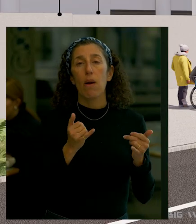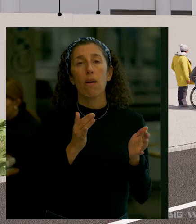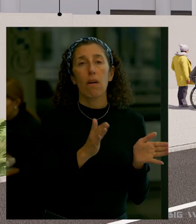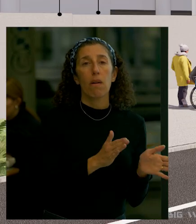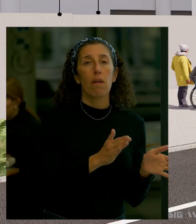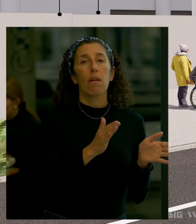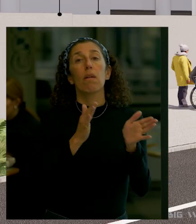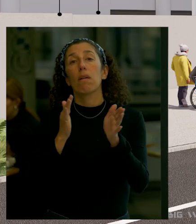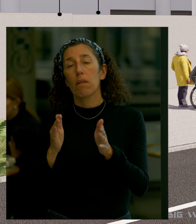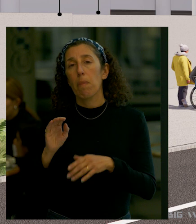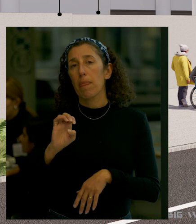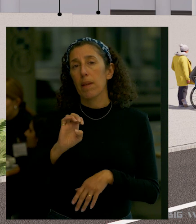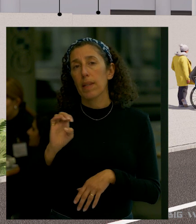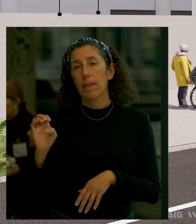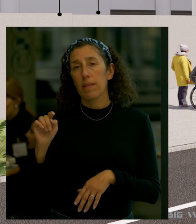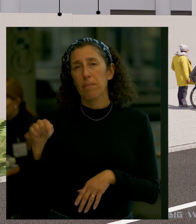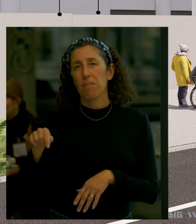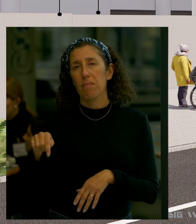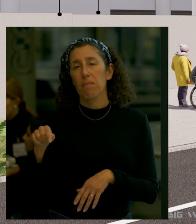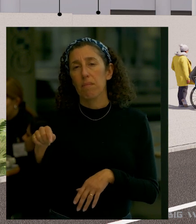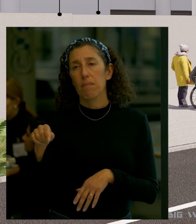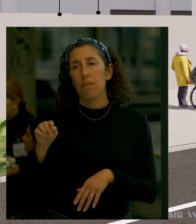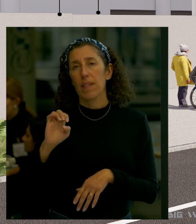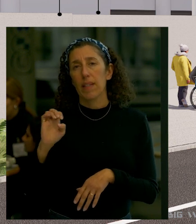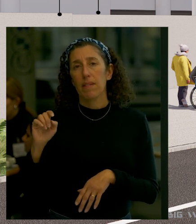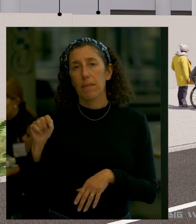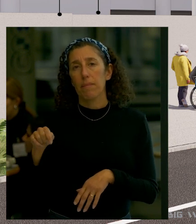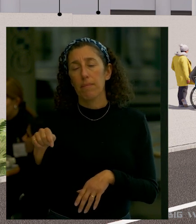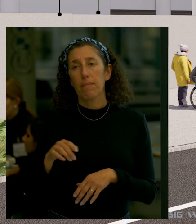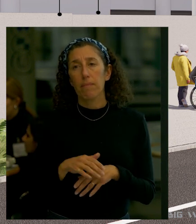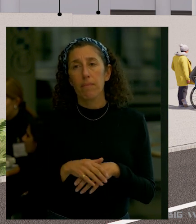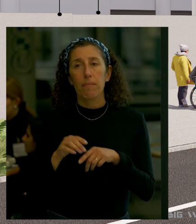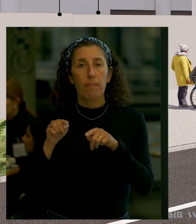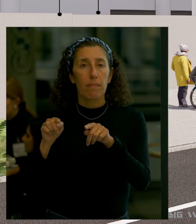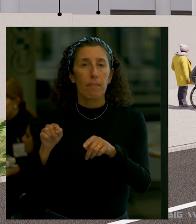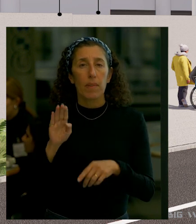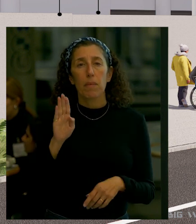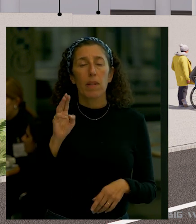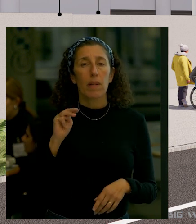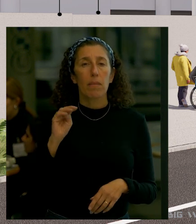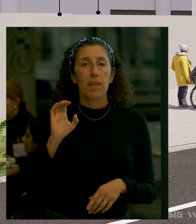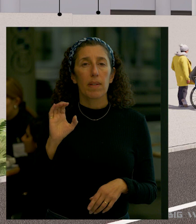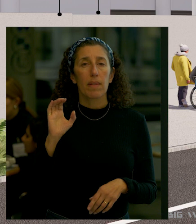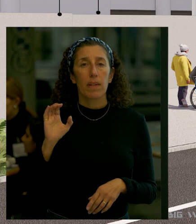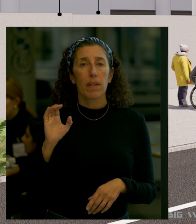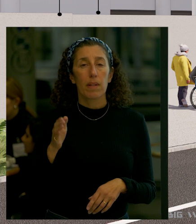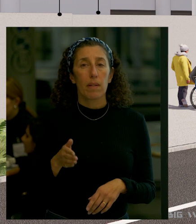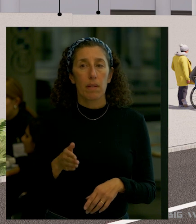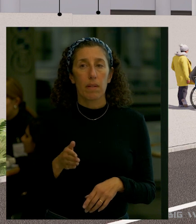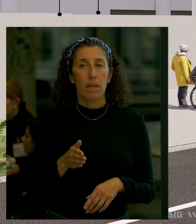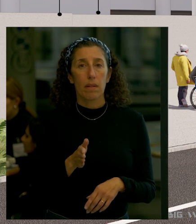it is now on the east side of 9A hugging along BMCC crossing Harrison